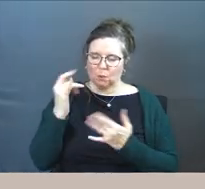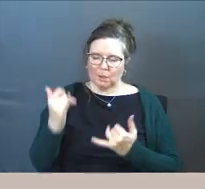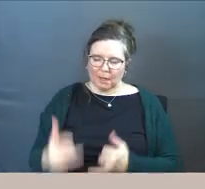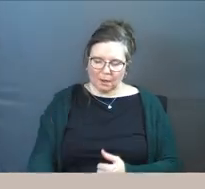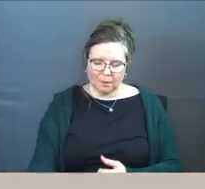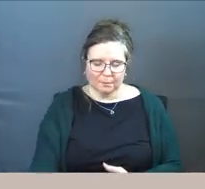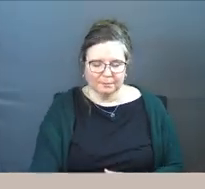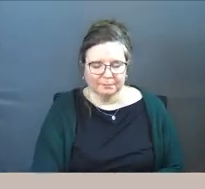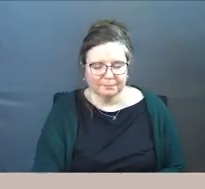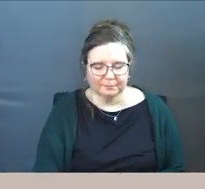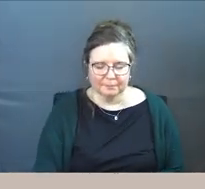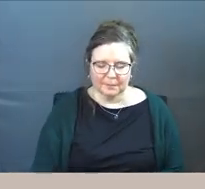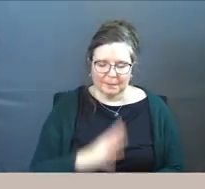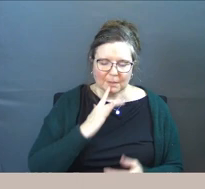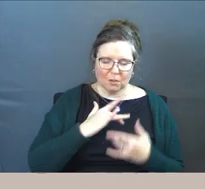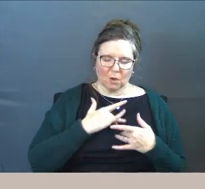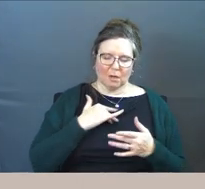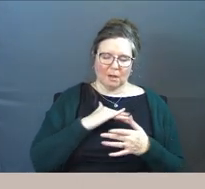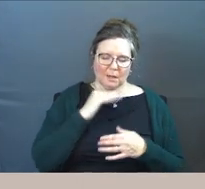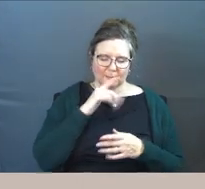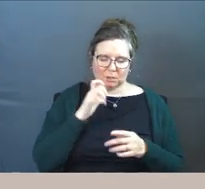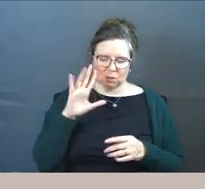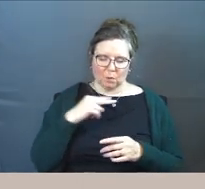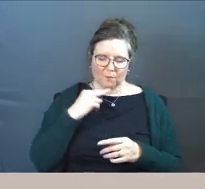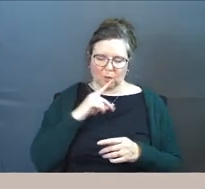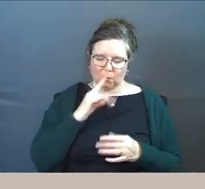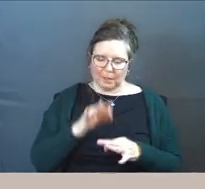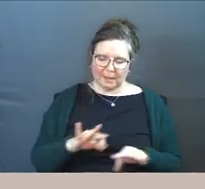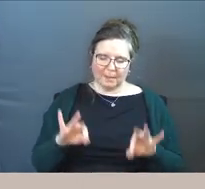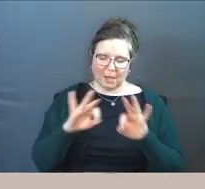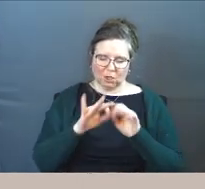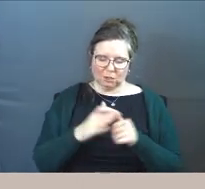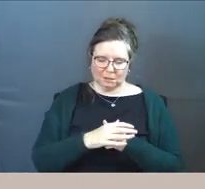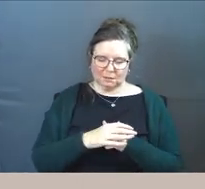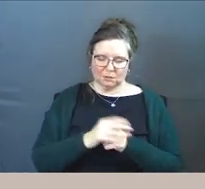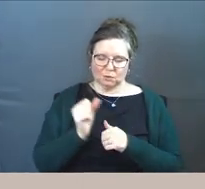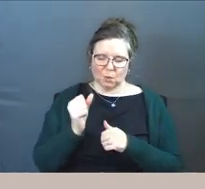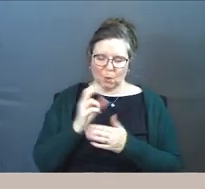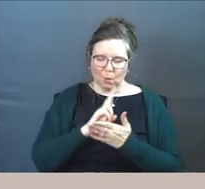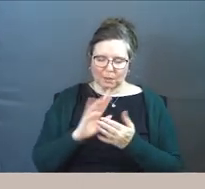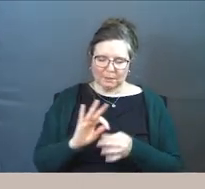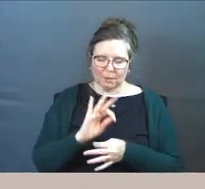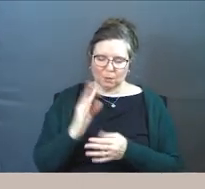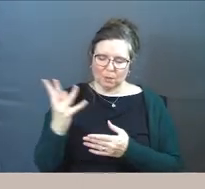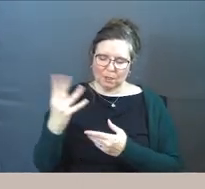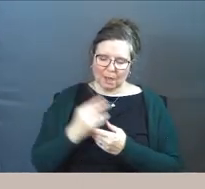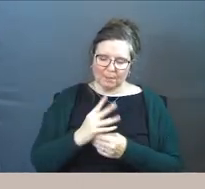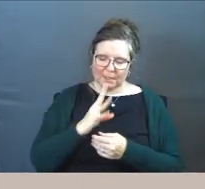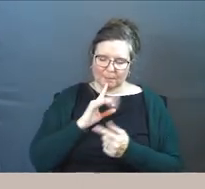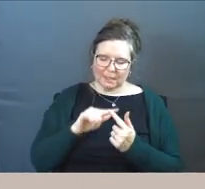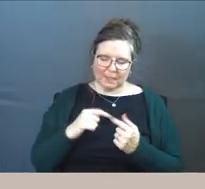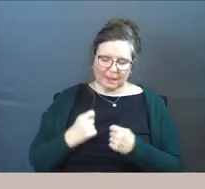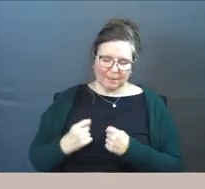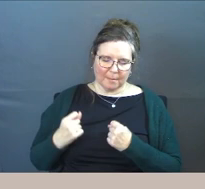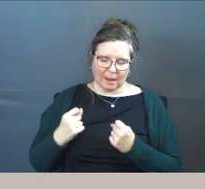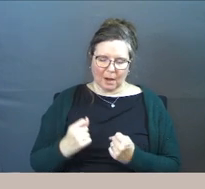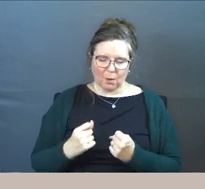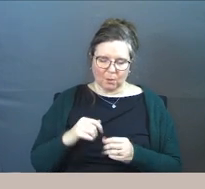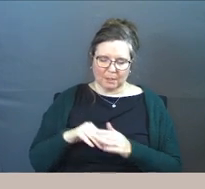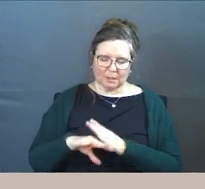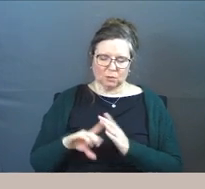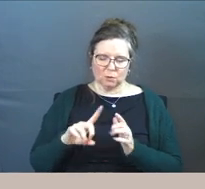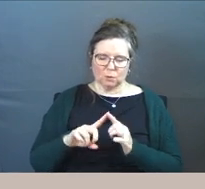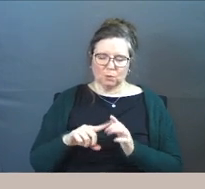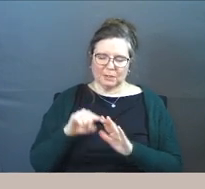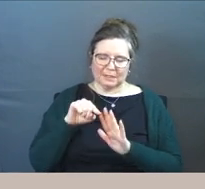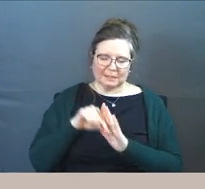would now speak in our hearts against the lies because it's your voice that really matters and so Holy Spirit would you come and speak in power into